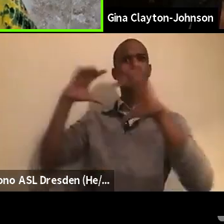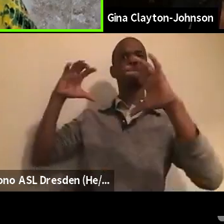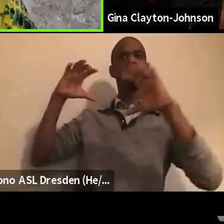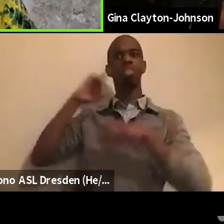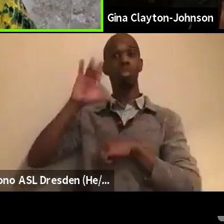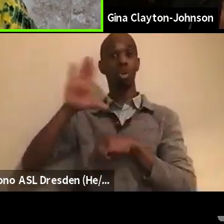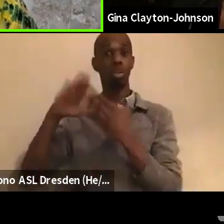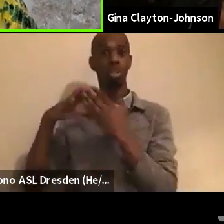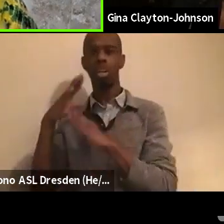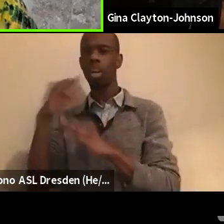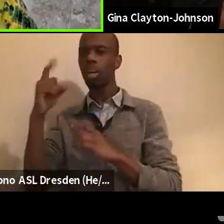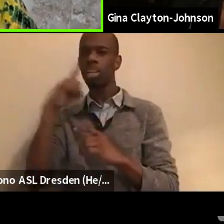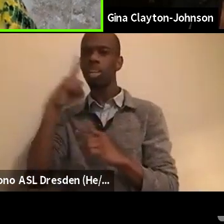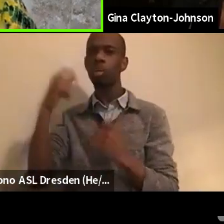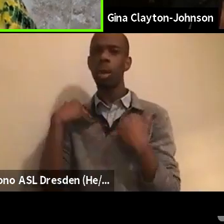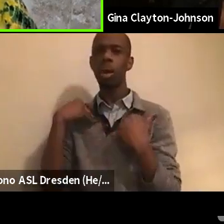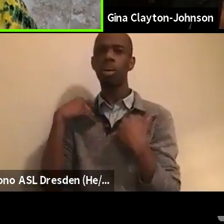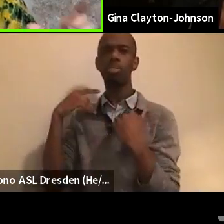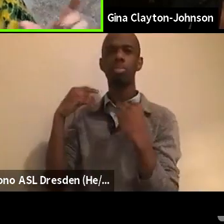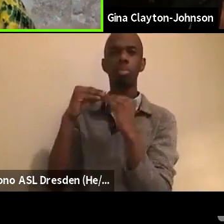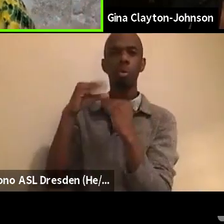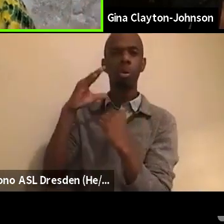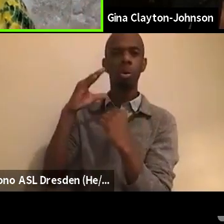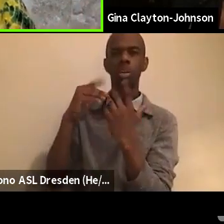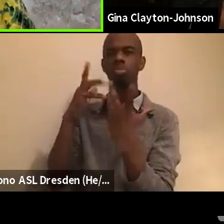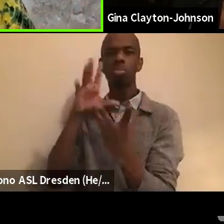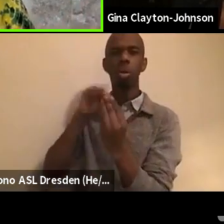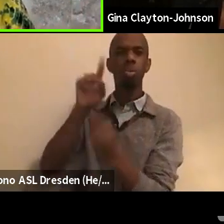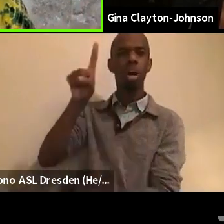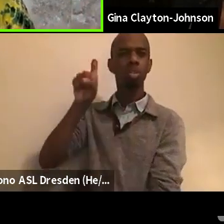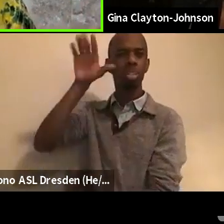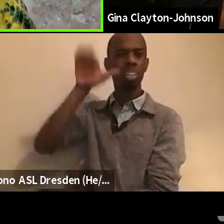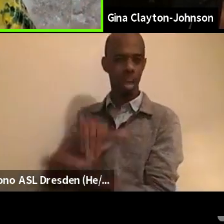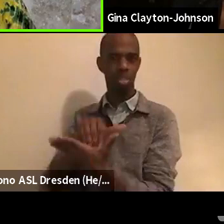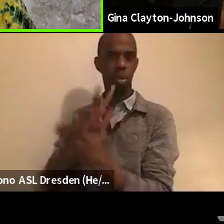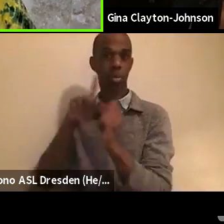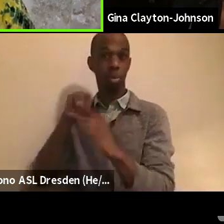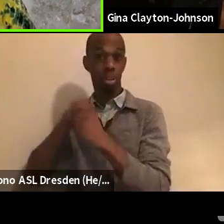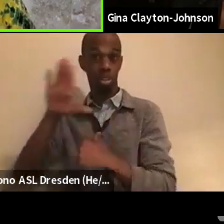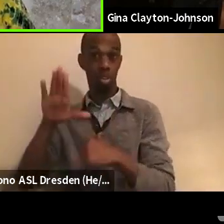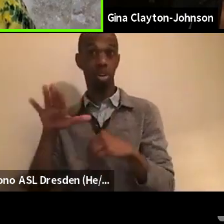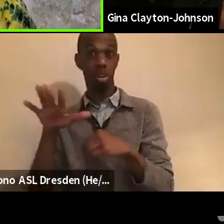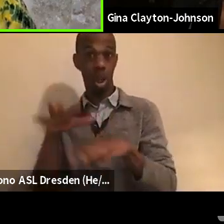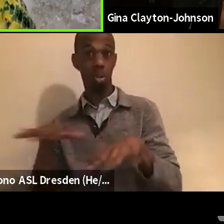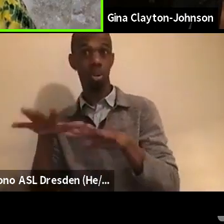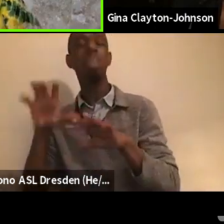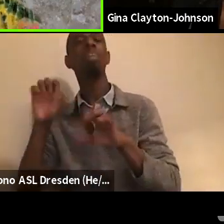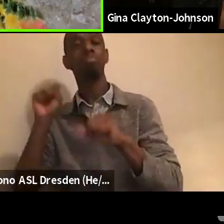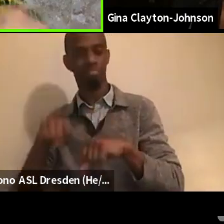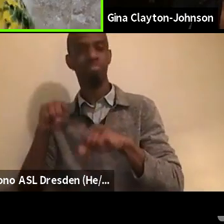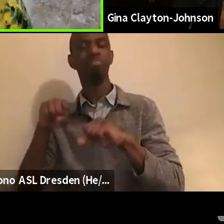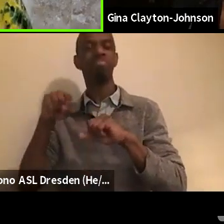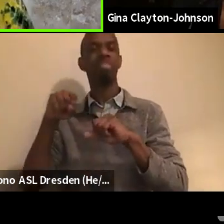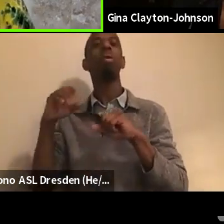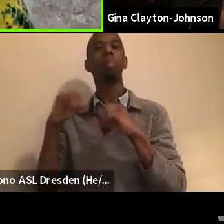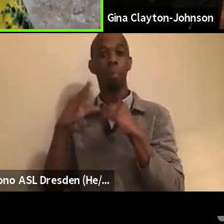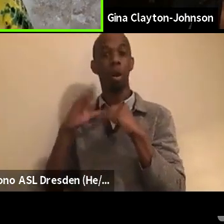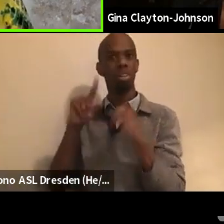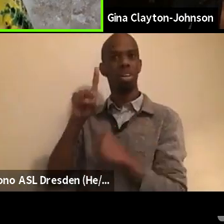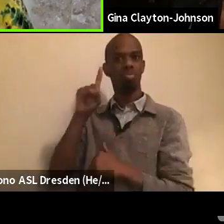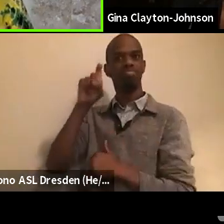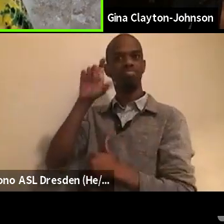Yes. Yeah. A hundred thousand residents. How do we help you? How do we help you say, we want to expand